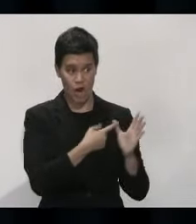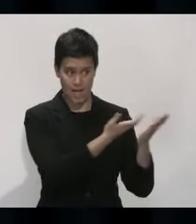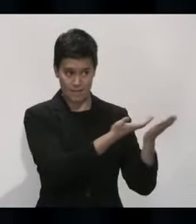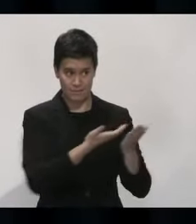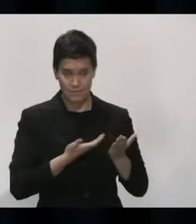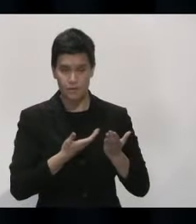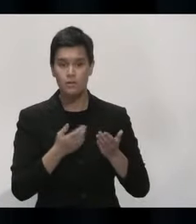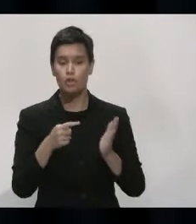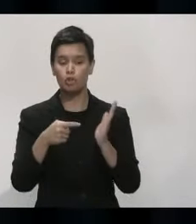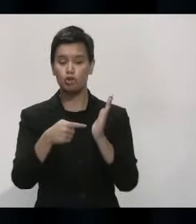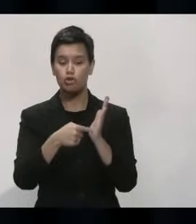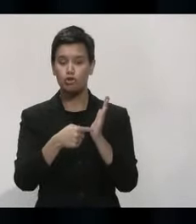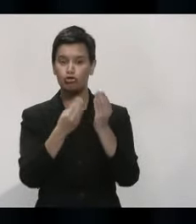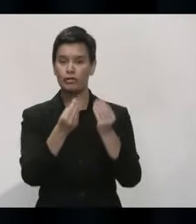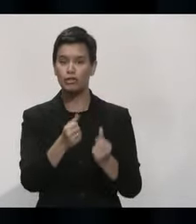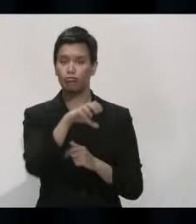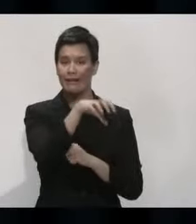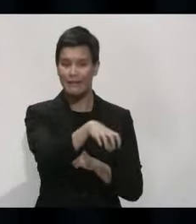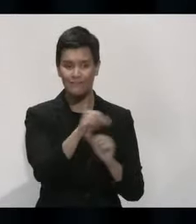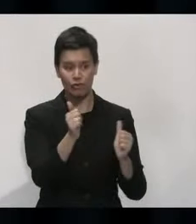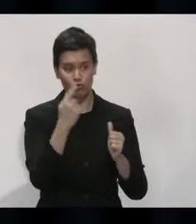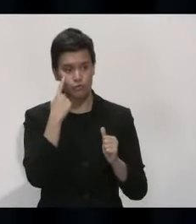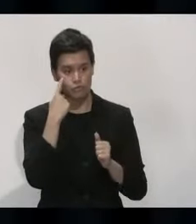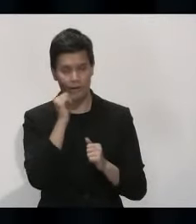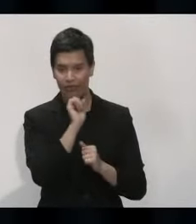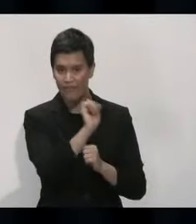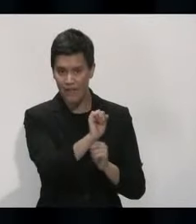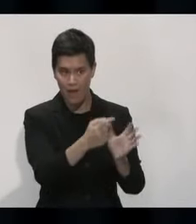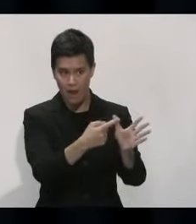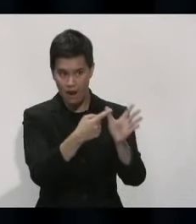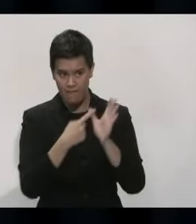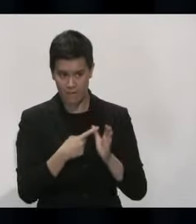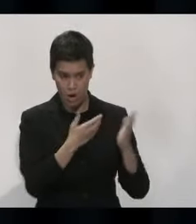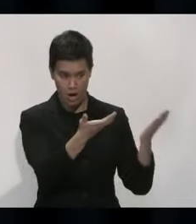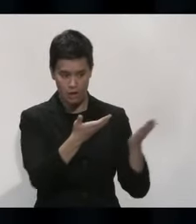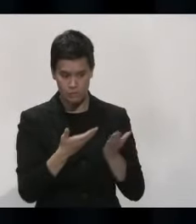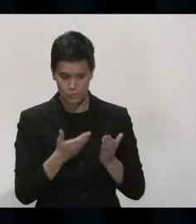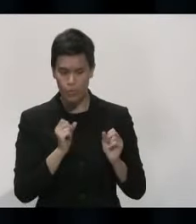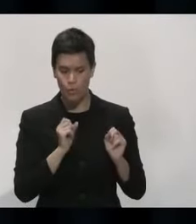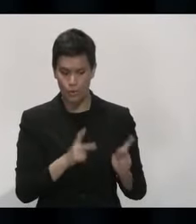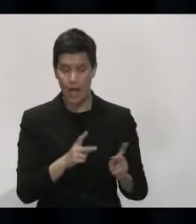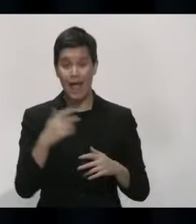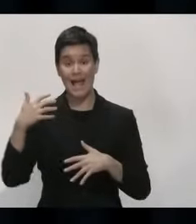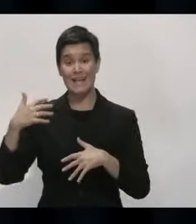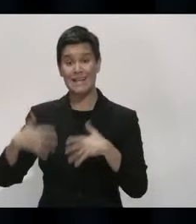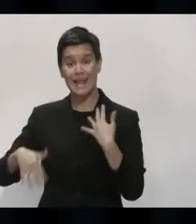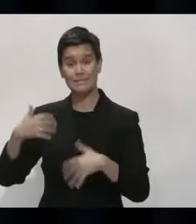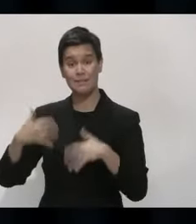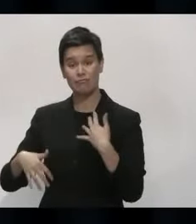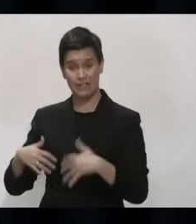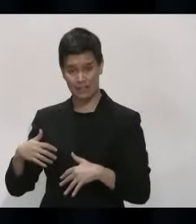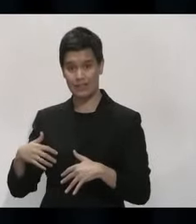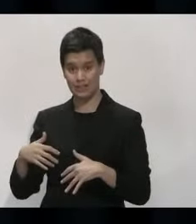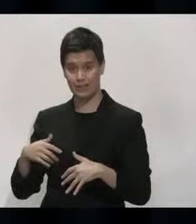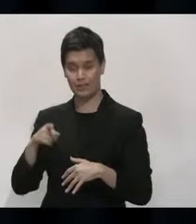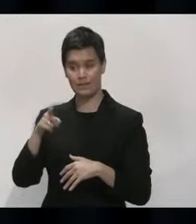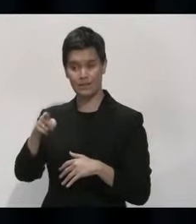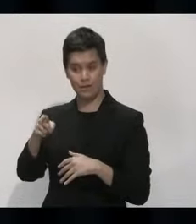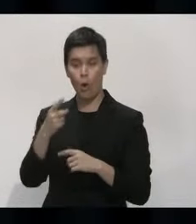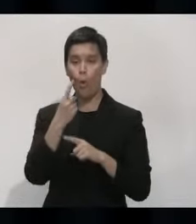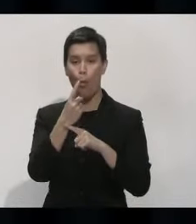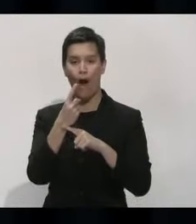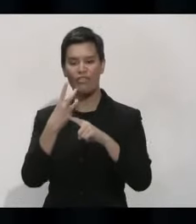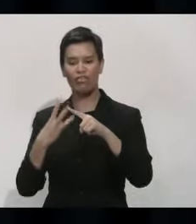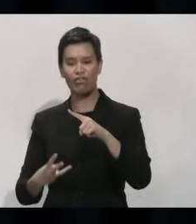Canterbury's overall position, bearing in mind that Canterbury now accounts for about a third of all DHB deficits around the country.